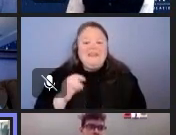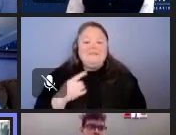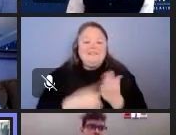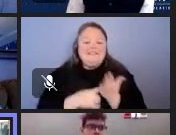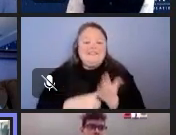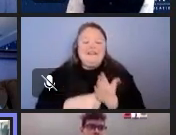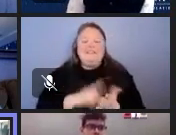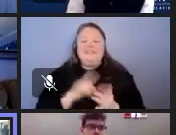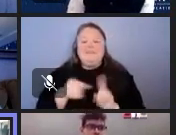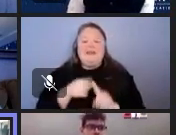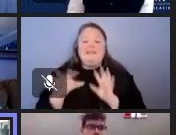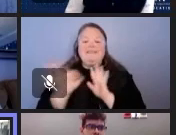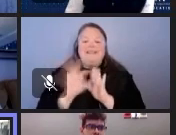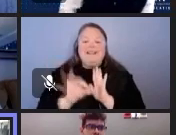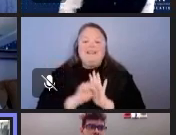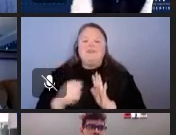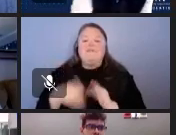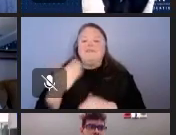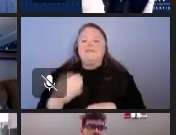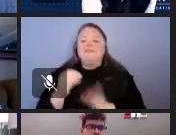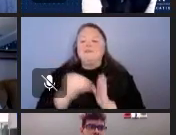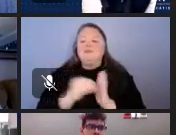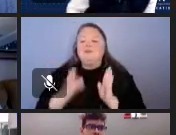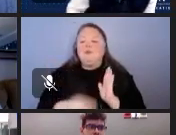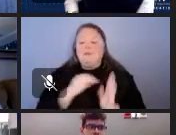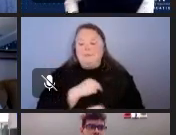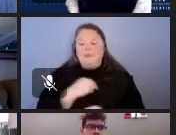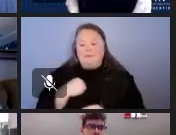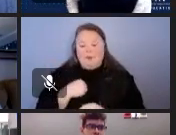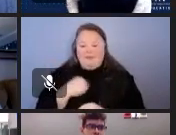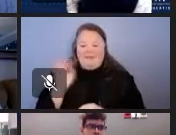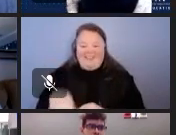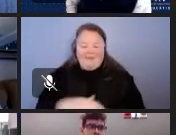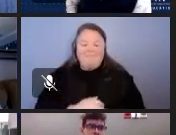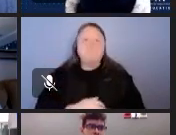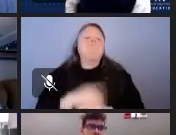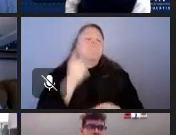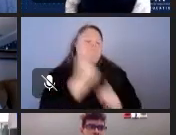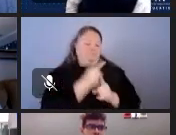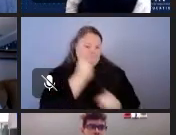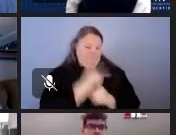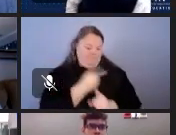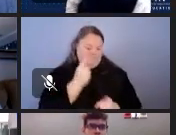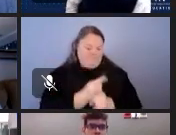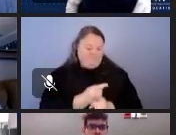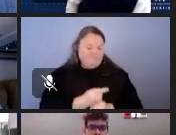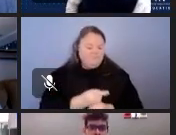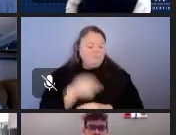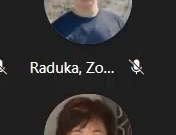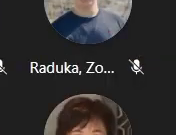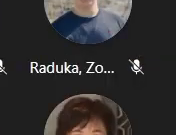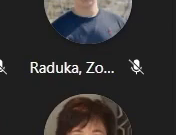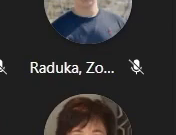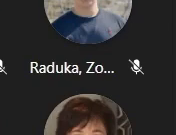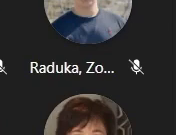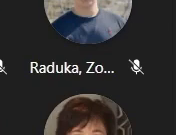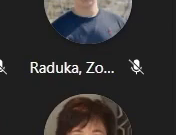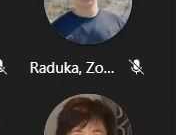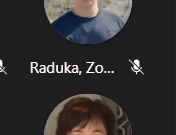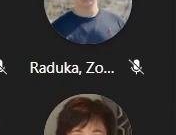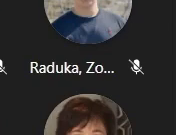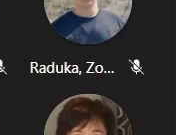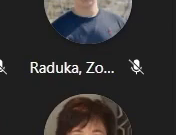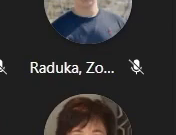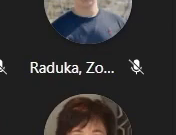on the selection of our next student member that's correct so as I mentioned the term for our non-voting